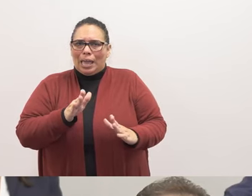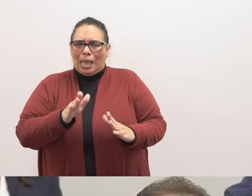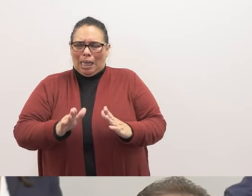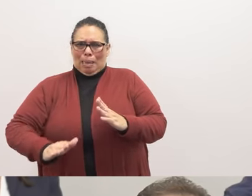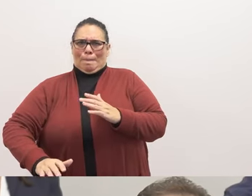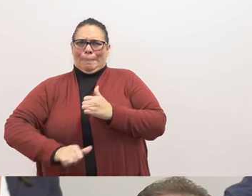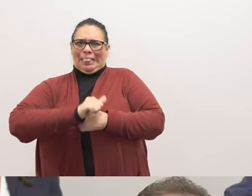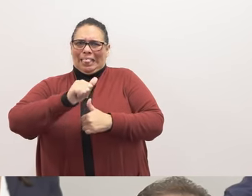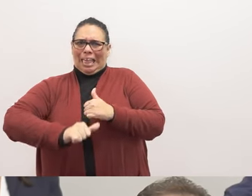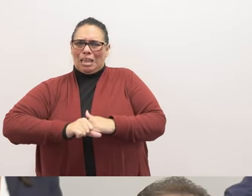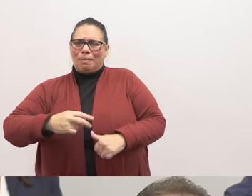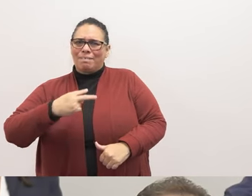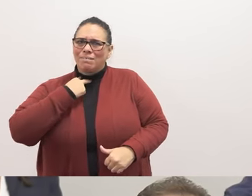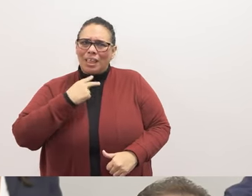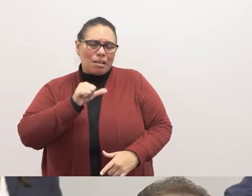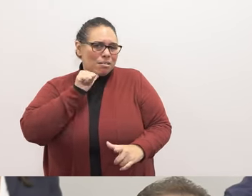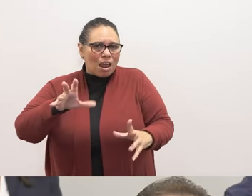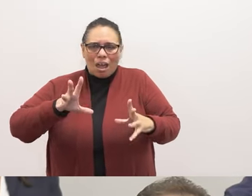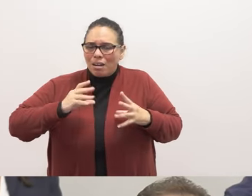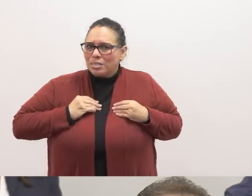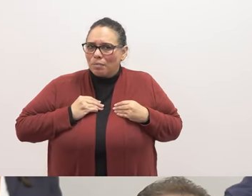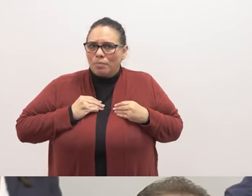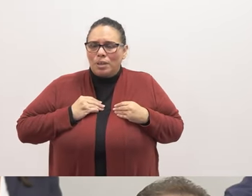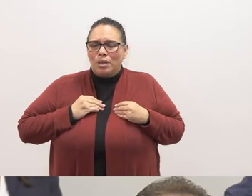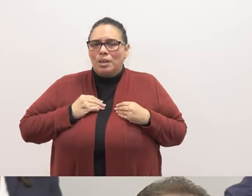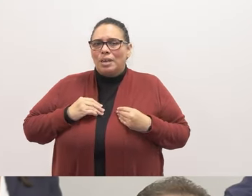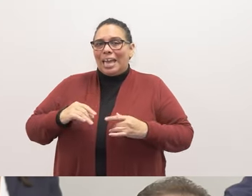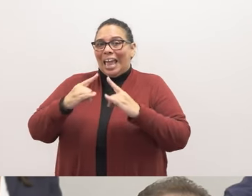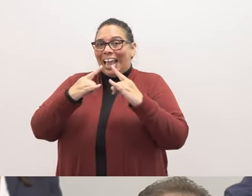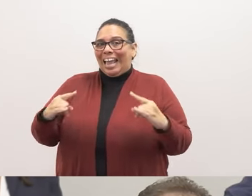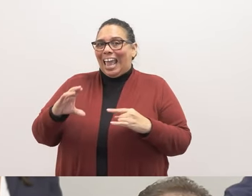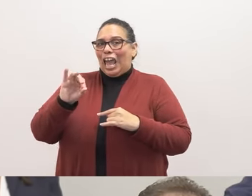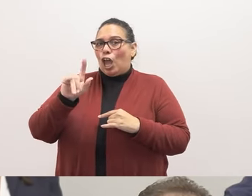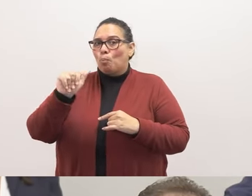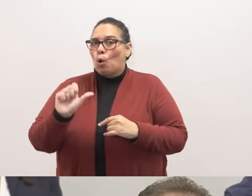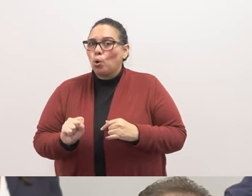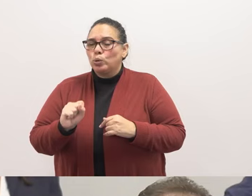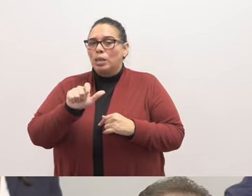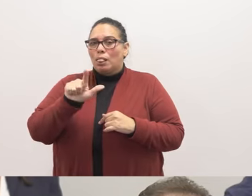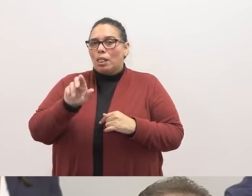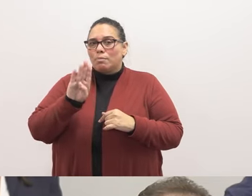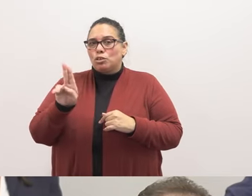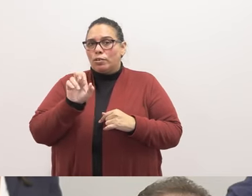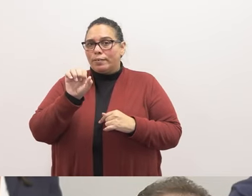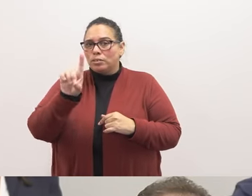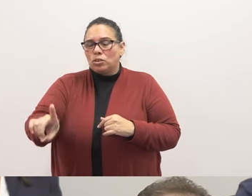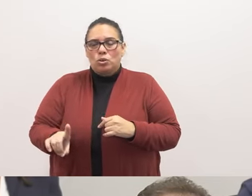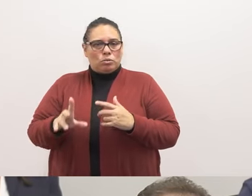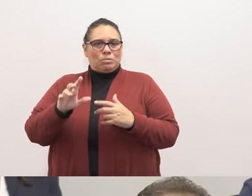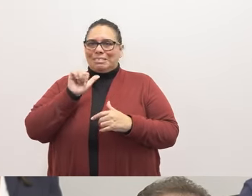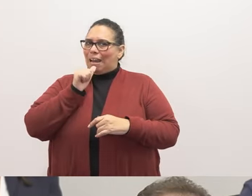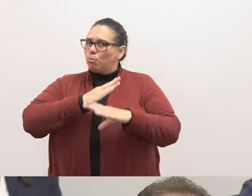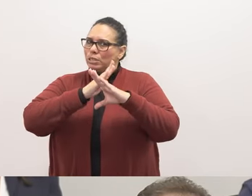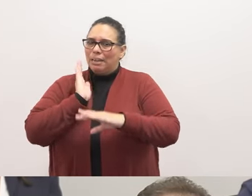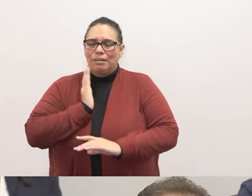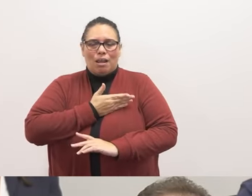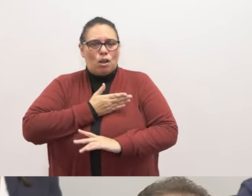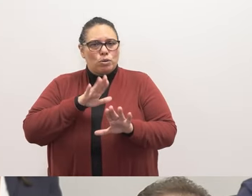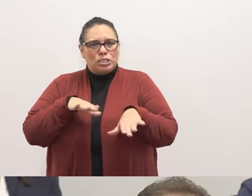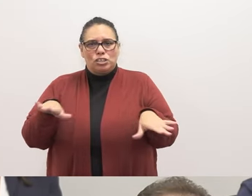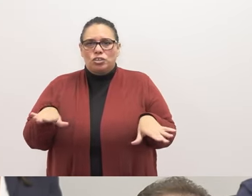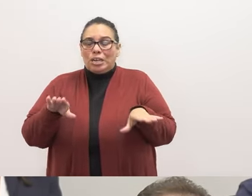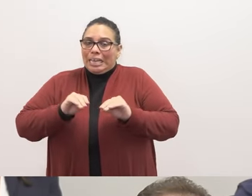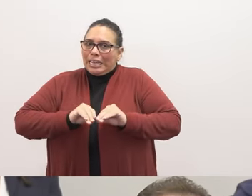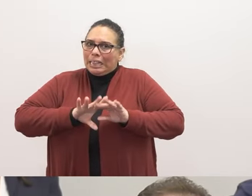Long Beach Unified and Camp Oaks have failed to protect our children. There are clear safety violations at this camp, and a correction plan